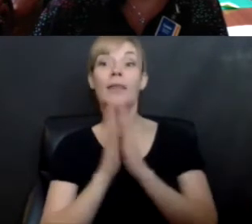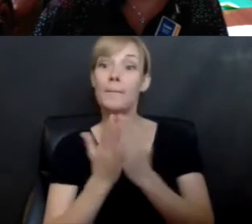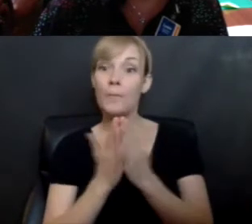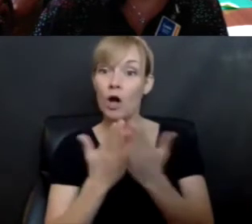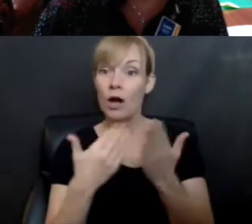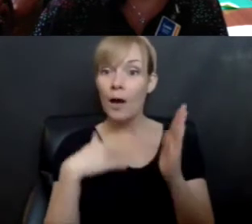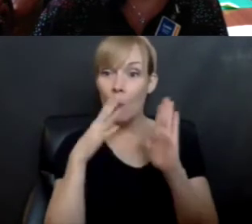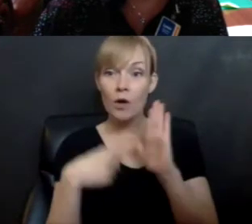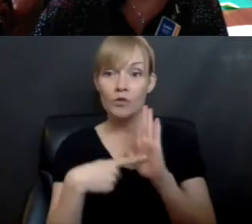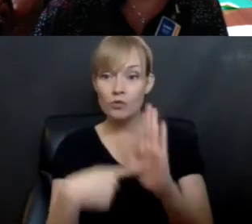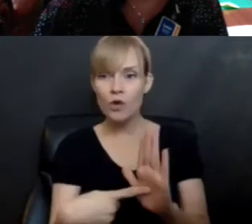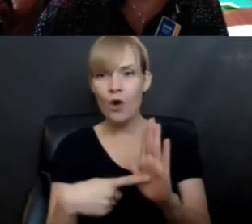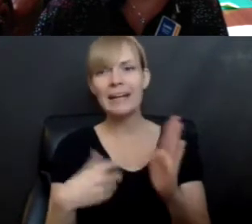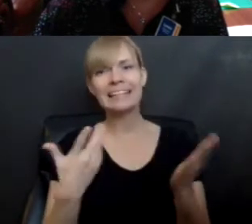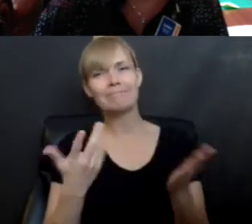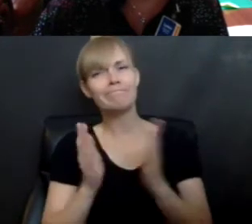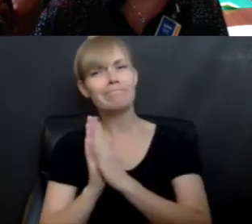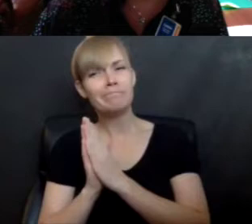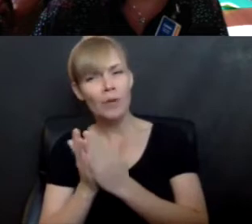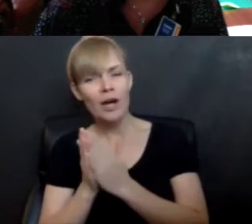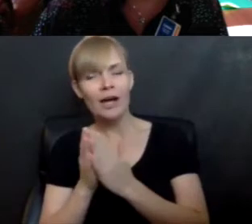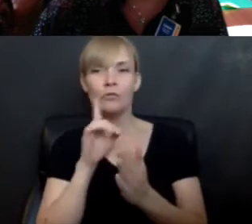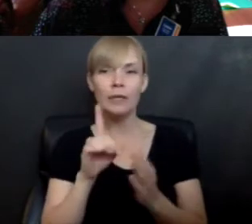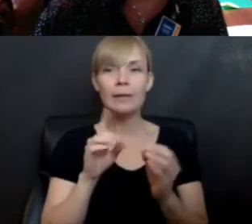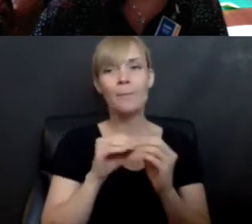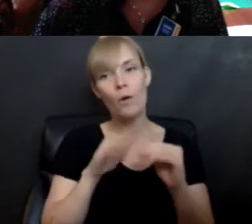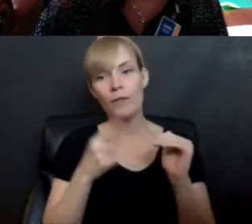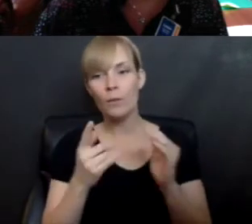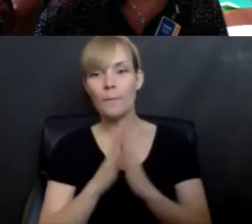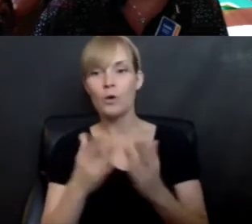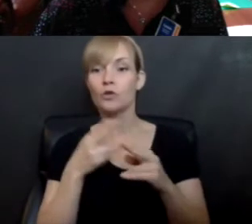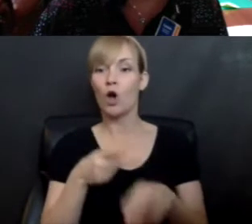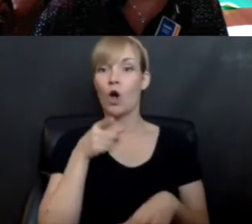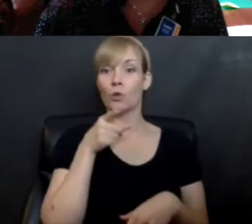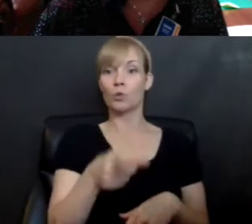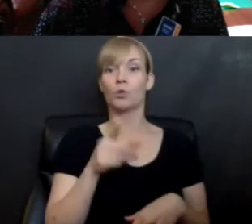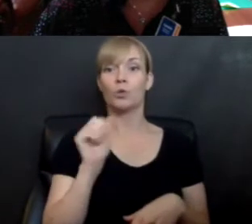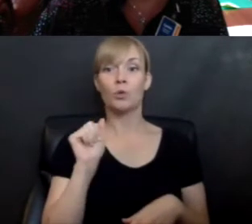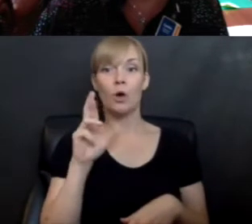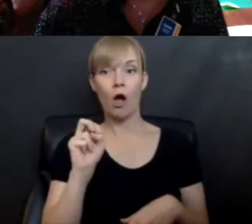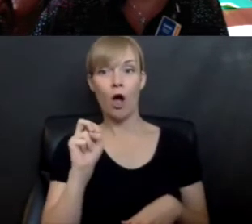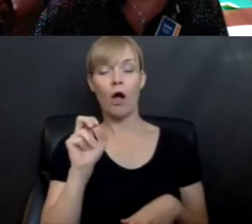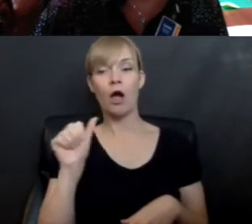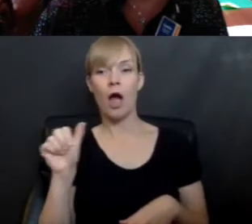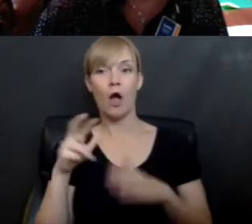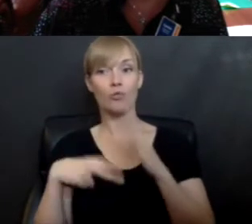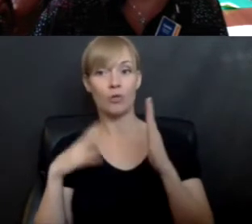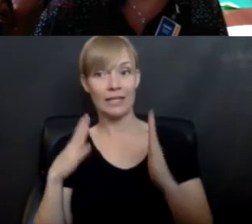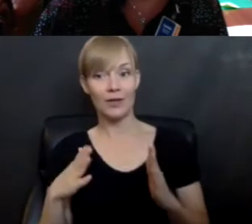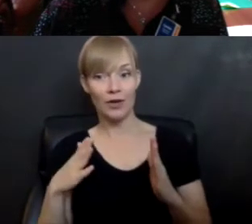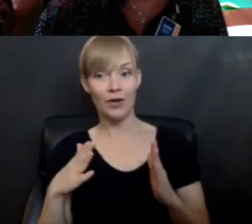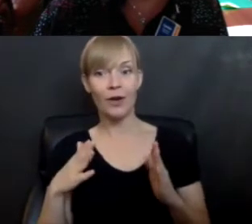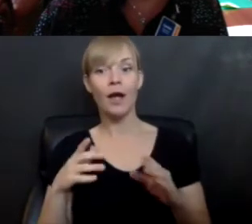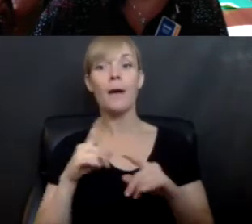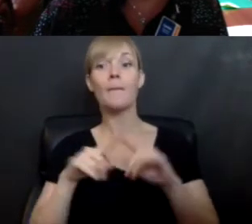with you, and I don't know if I should call this a book or books. It's called You Are a Reader, but it does book gymnastics. And